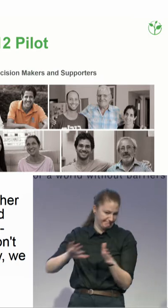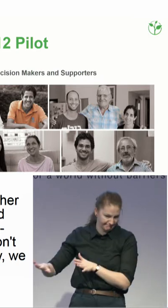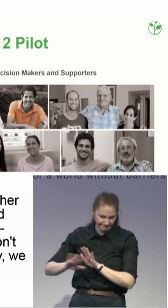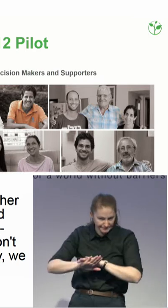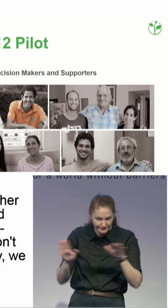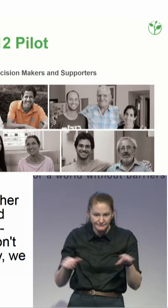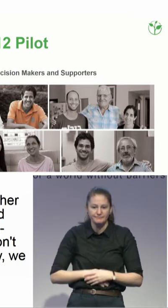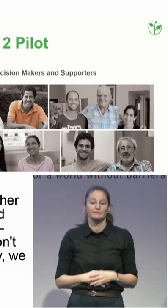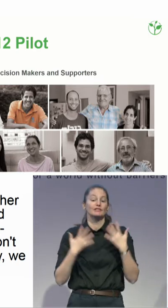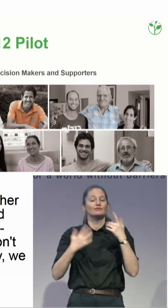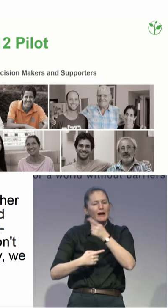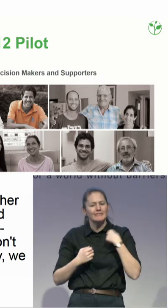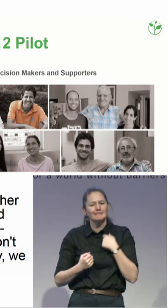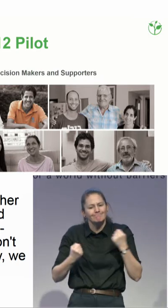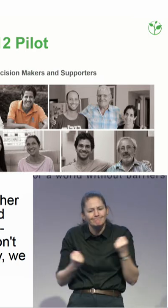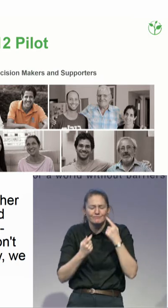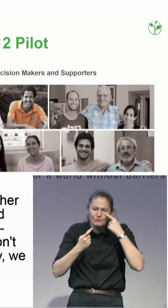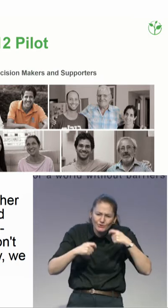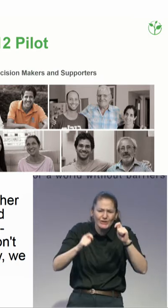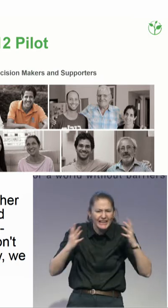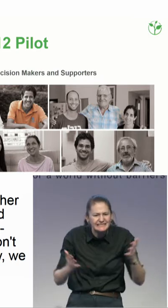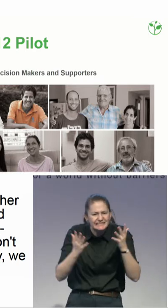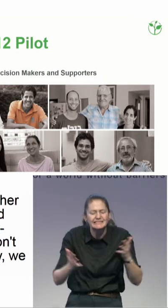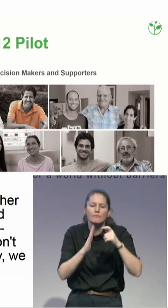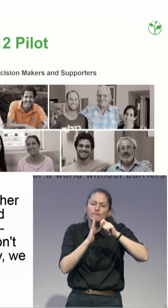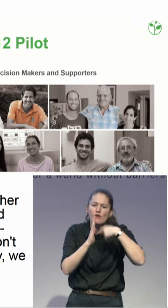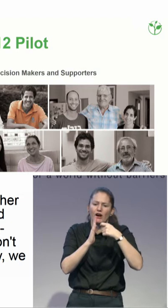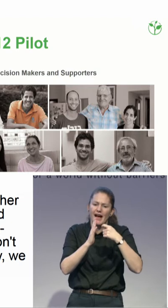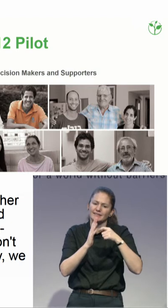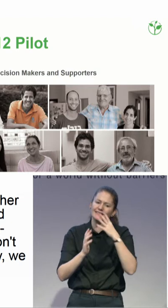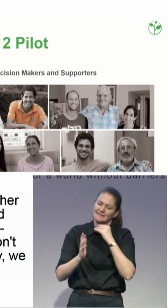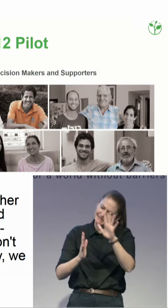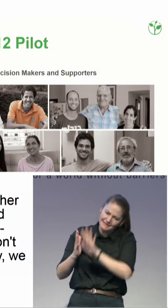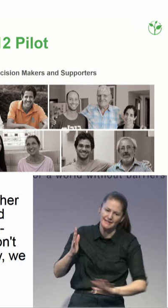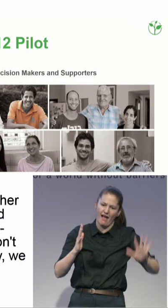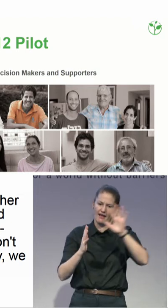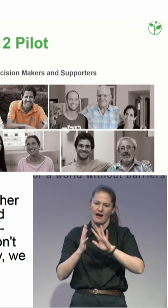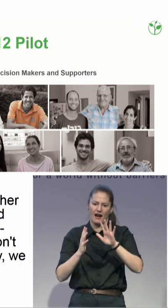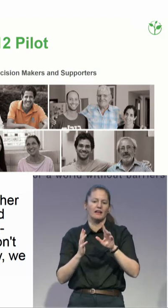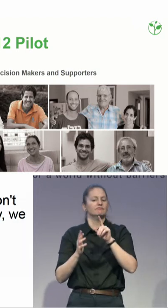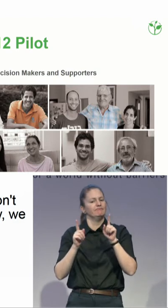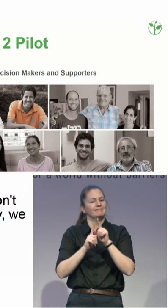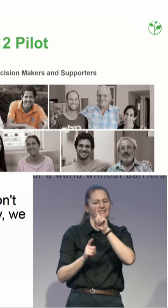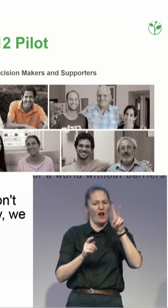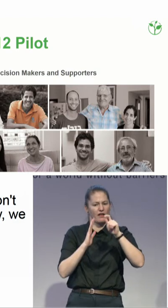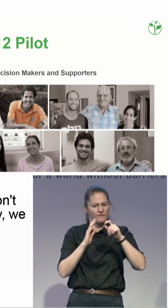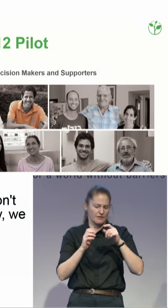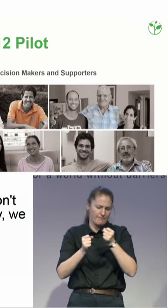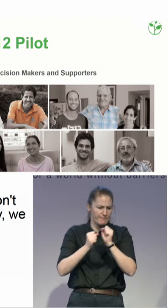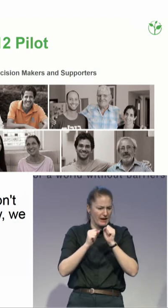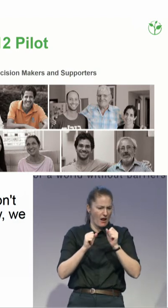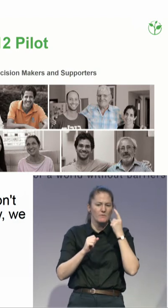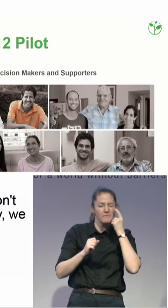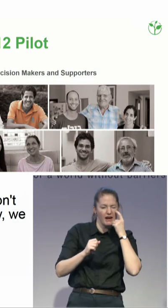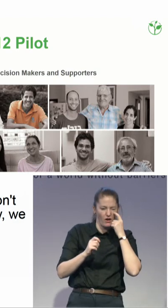model in the Israeli context of supported decision-making. I won't be talking too much about the details of the pilot. I